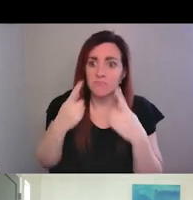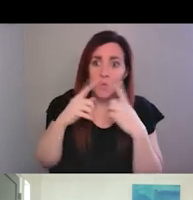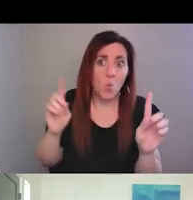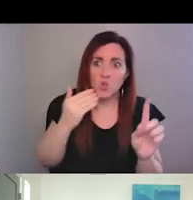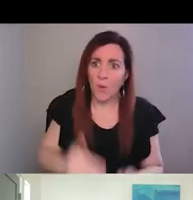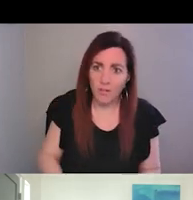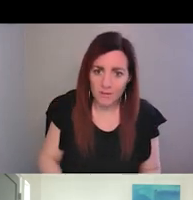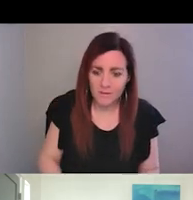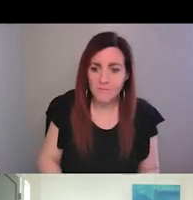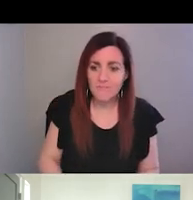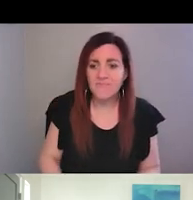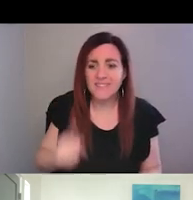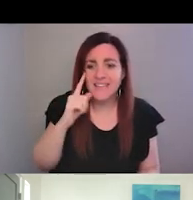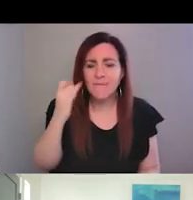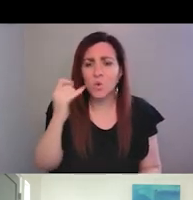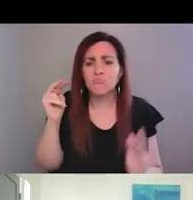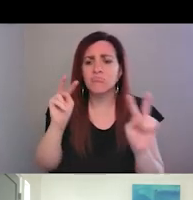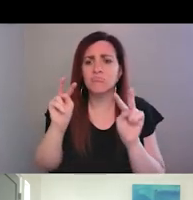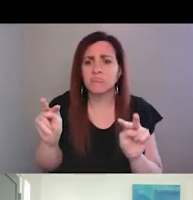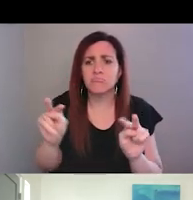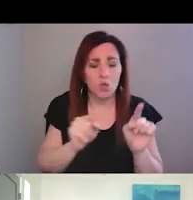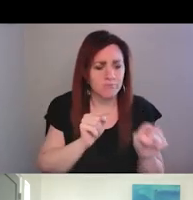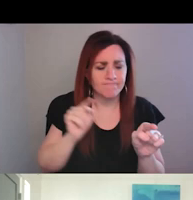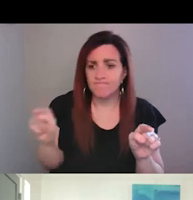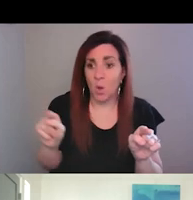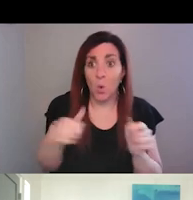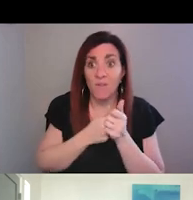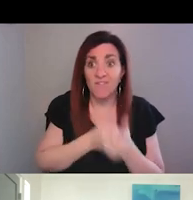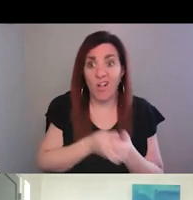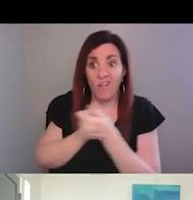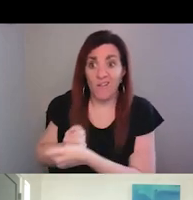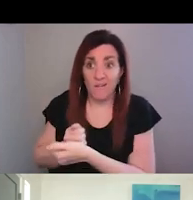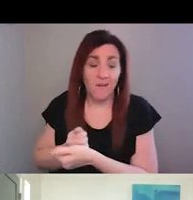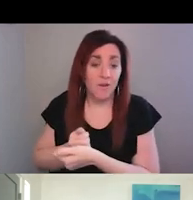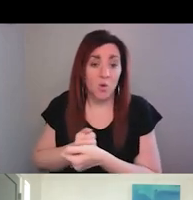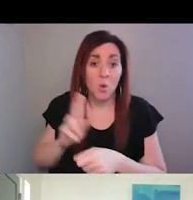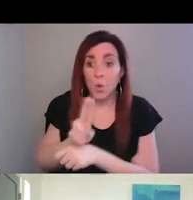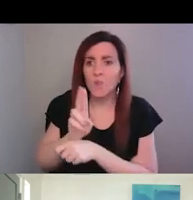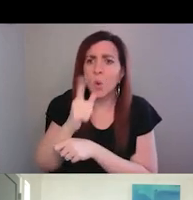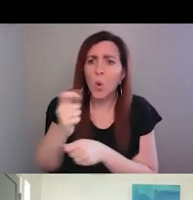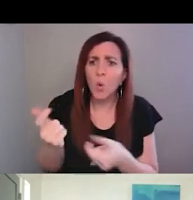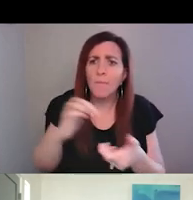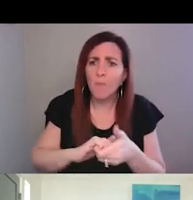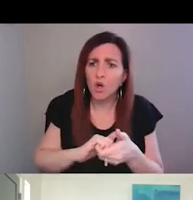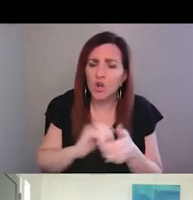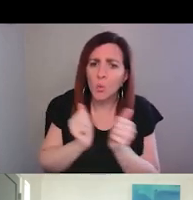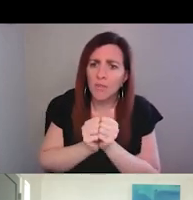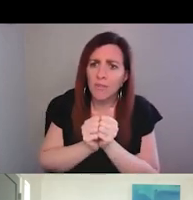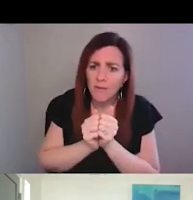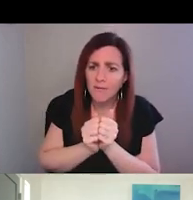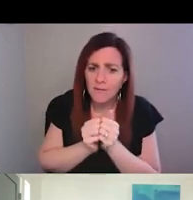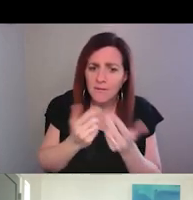well. I think if you look at two things, those are the things that we did, um, we're leveraging who we partnered with and then